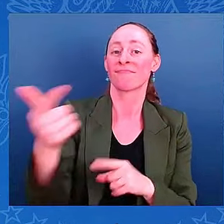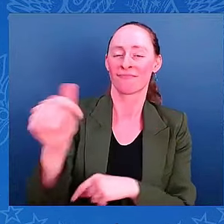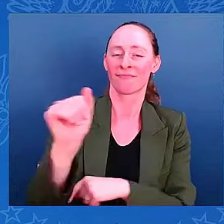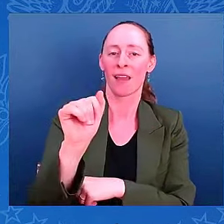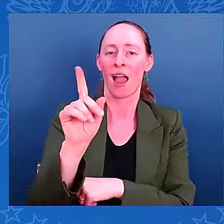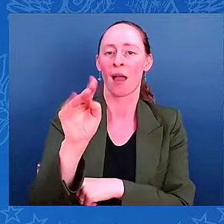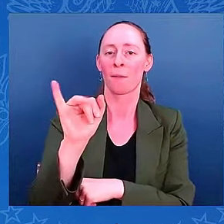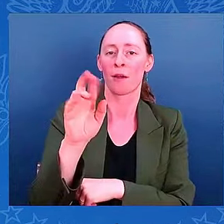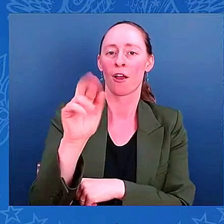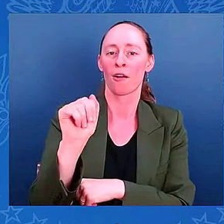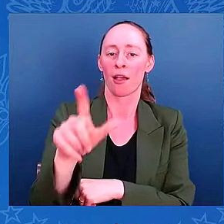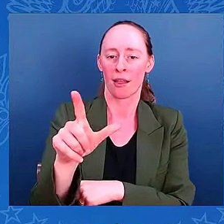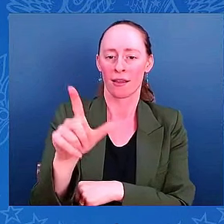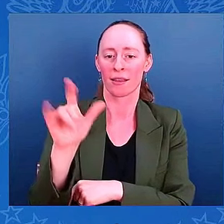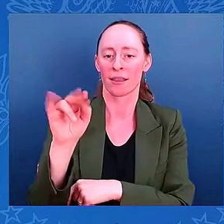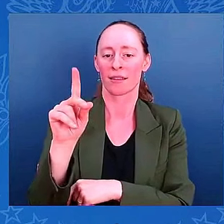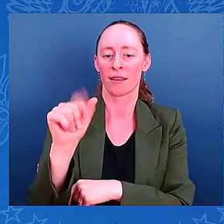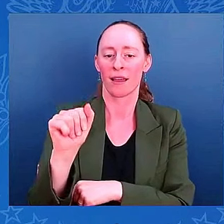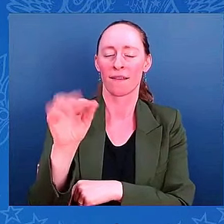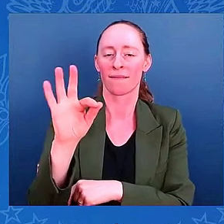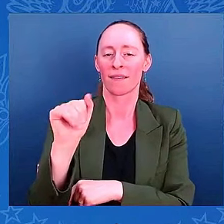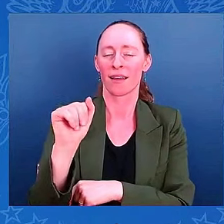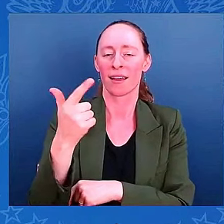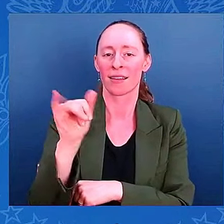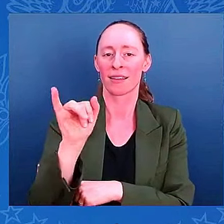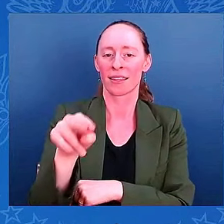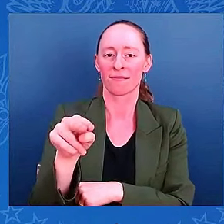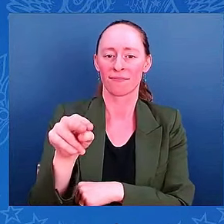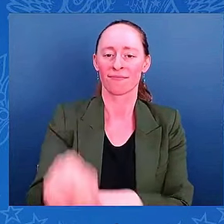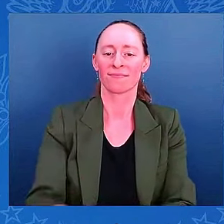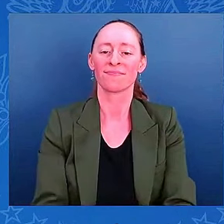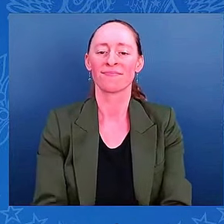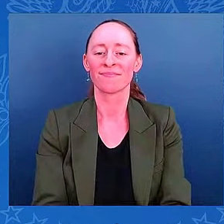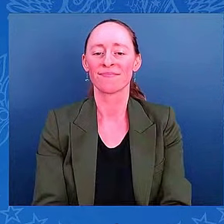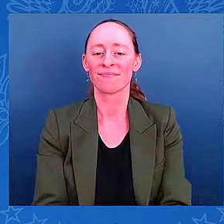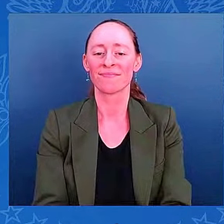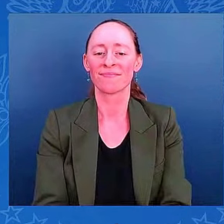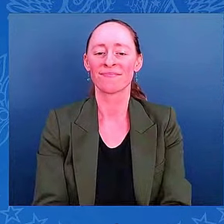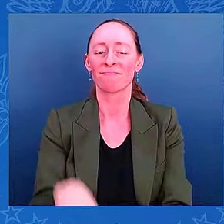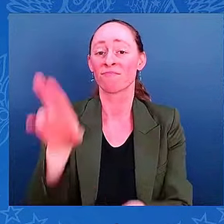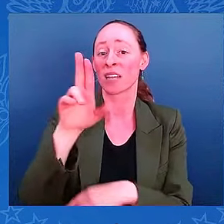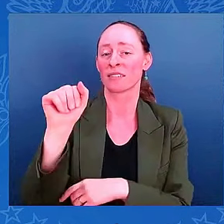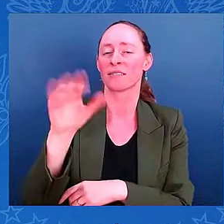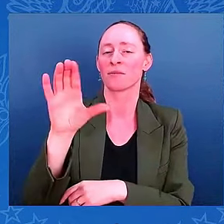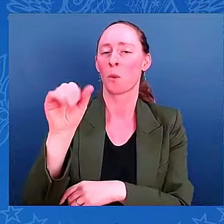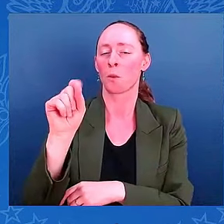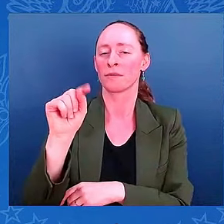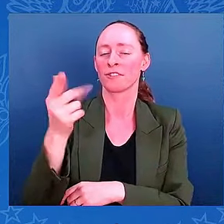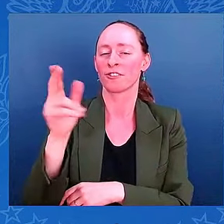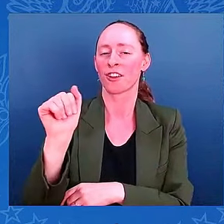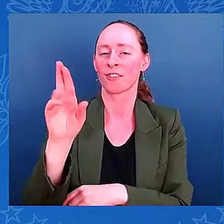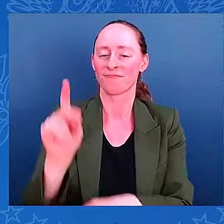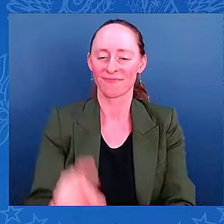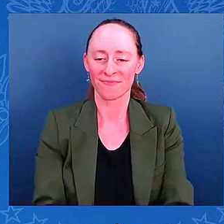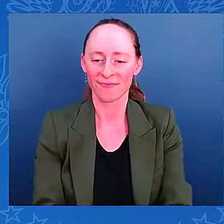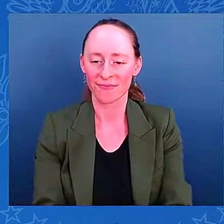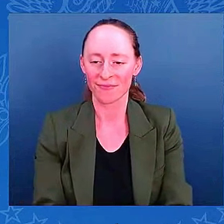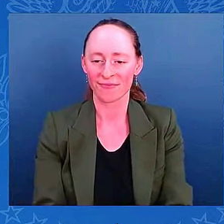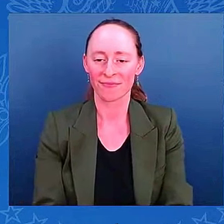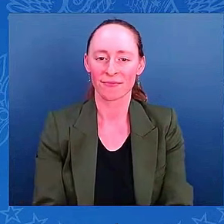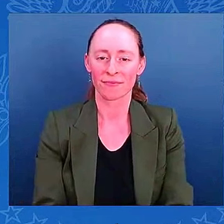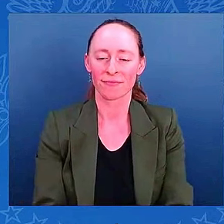Thank you. Thank you, Mr. President, Madam Vice President. And I want to assure you that the Coast Guard is ready to respond.